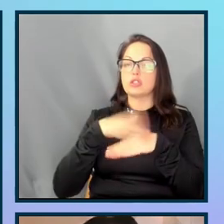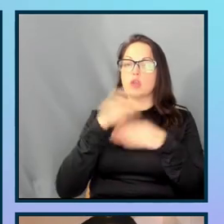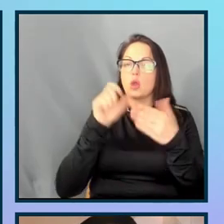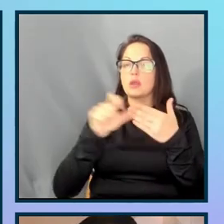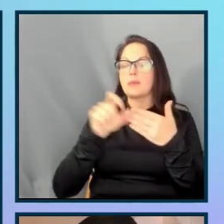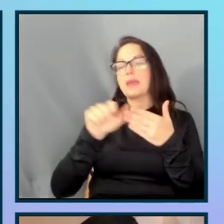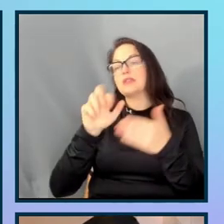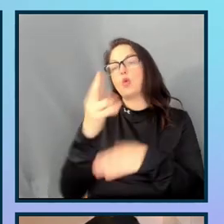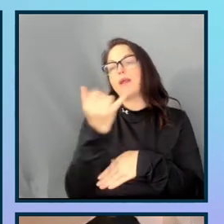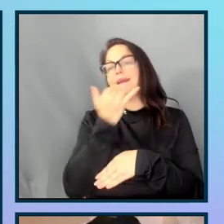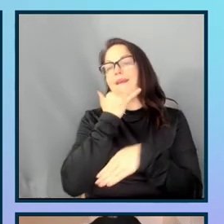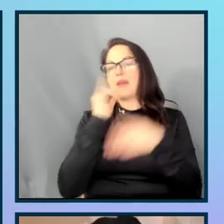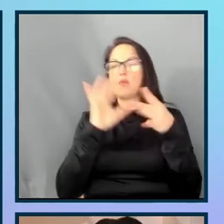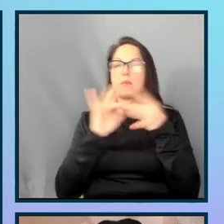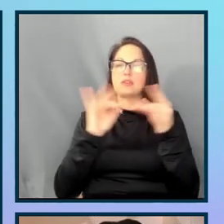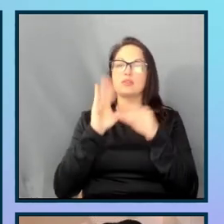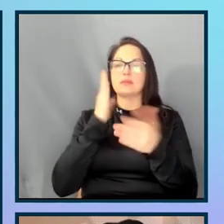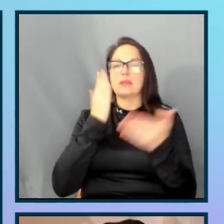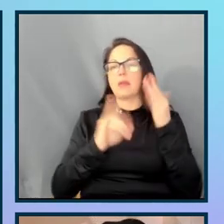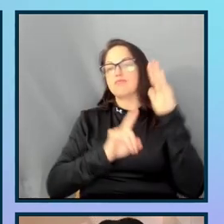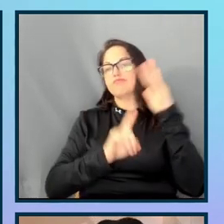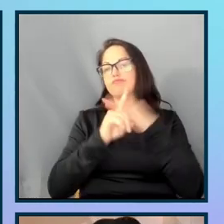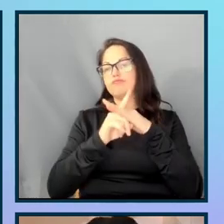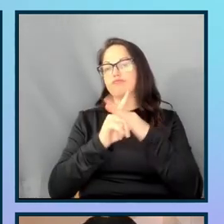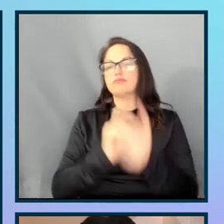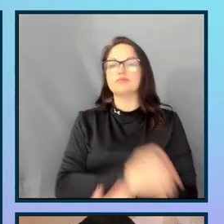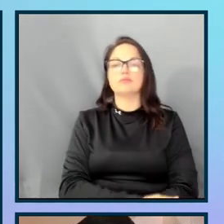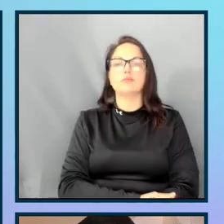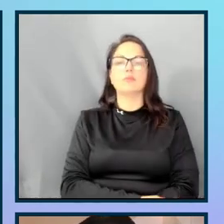pop up for any given input field.